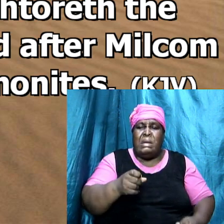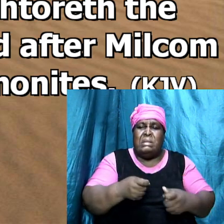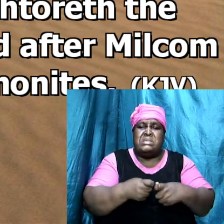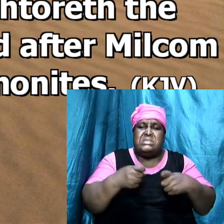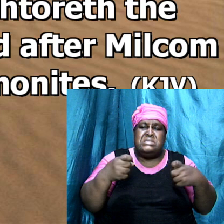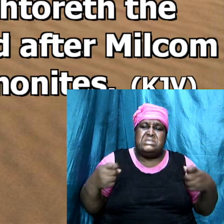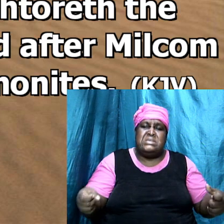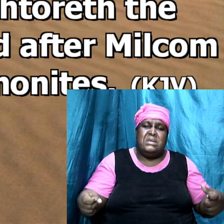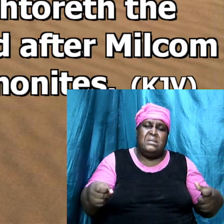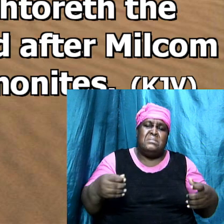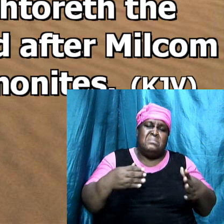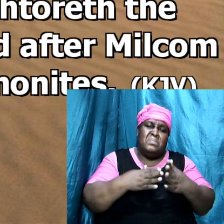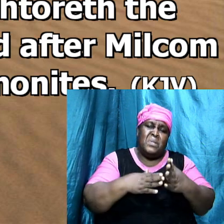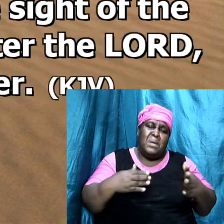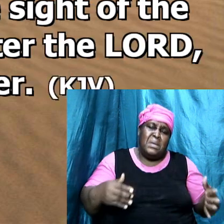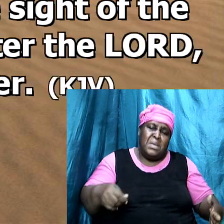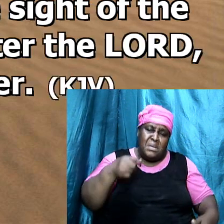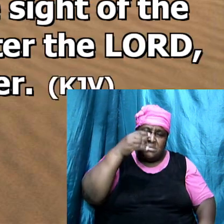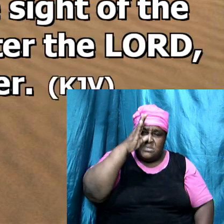Ammonites.